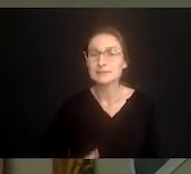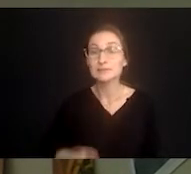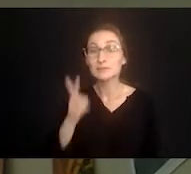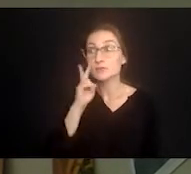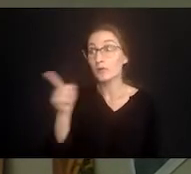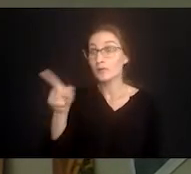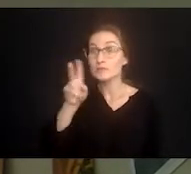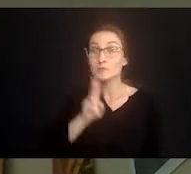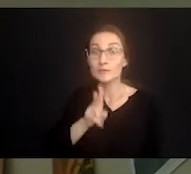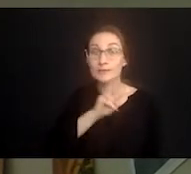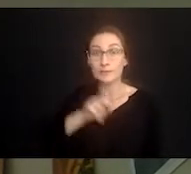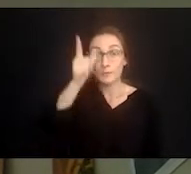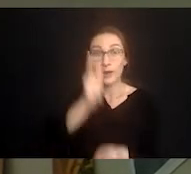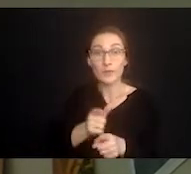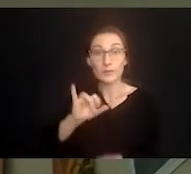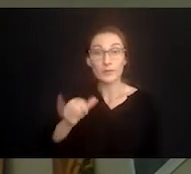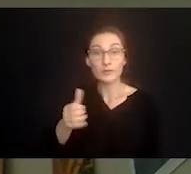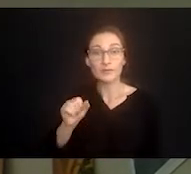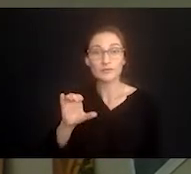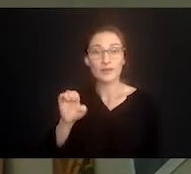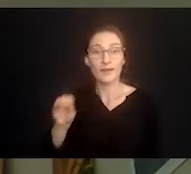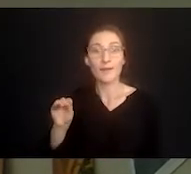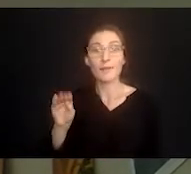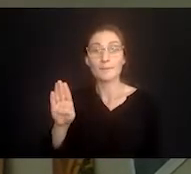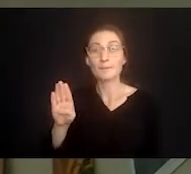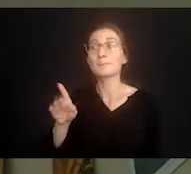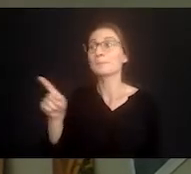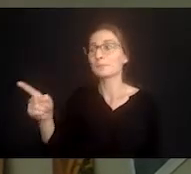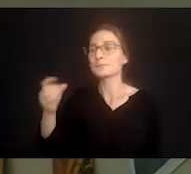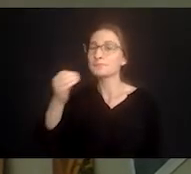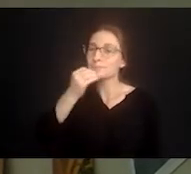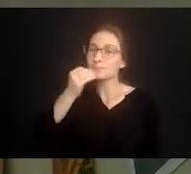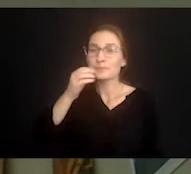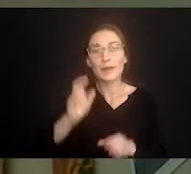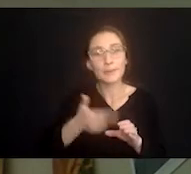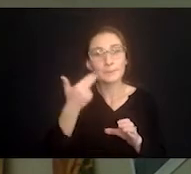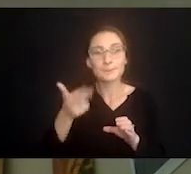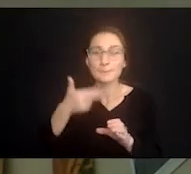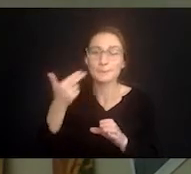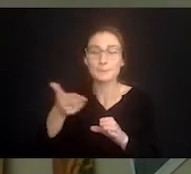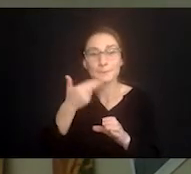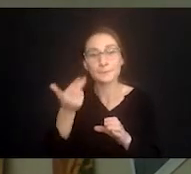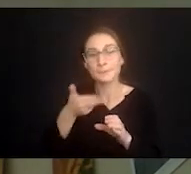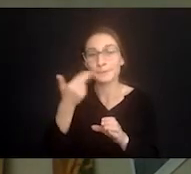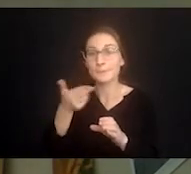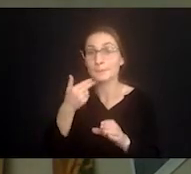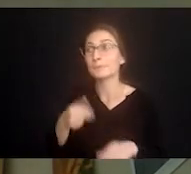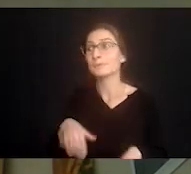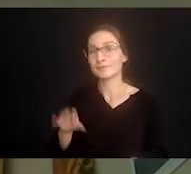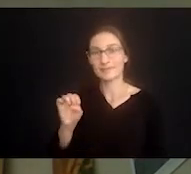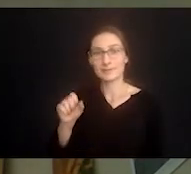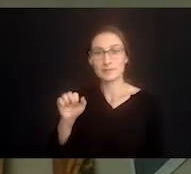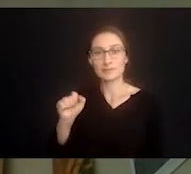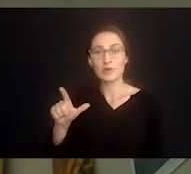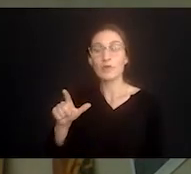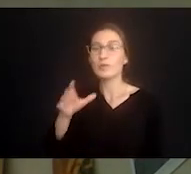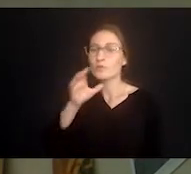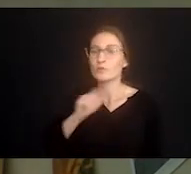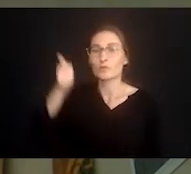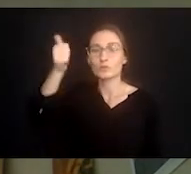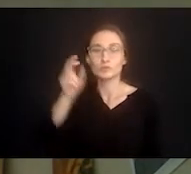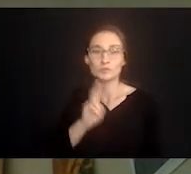came across his twin brother Jacob who was enjoying some stew. Now Esau was the older twin, Jacob the younger twin.